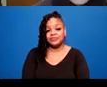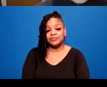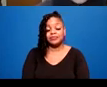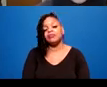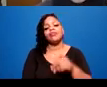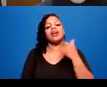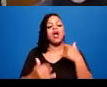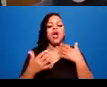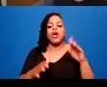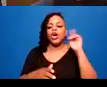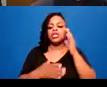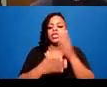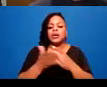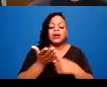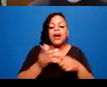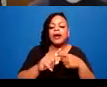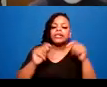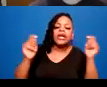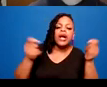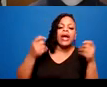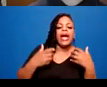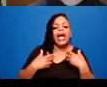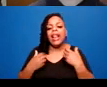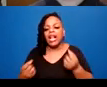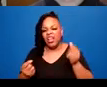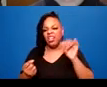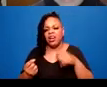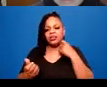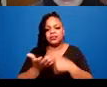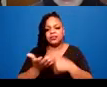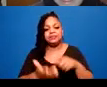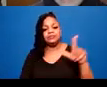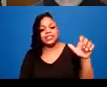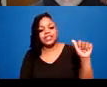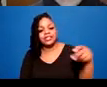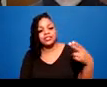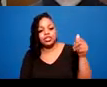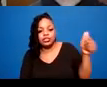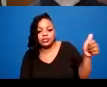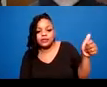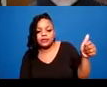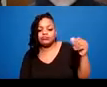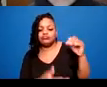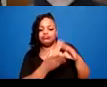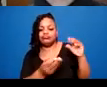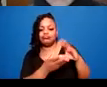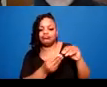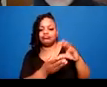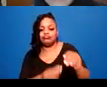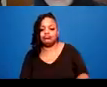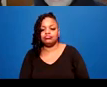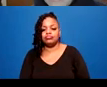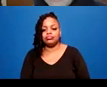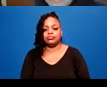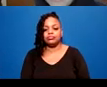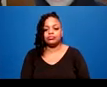connections and codependence that Leah brought up. And through. And What